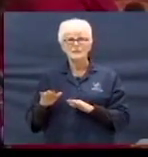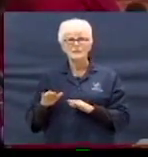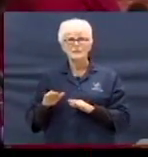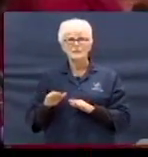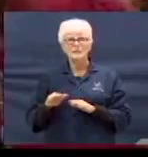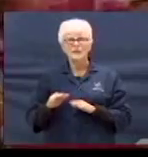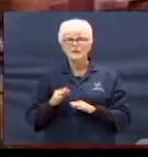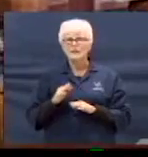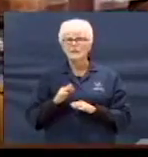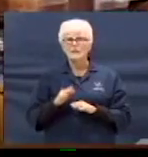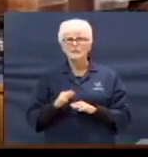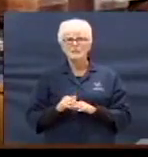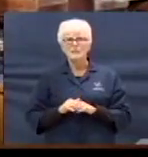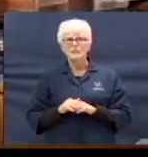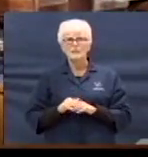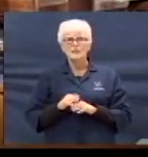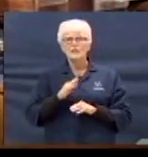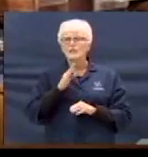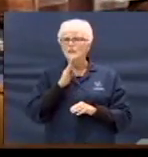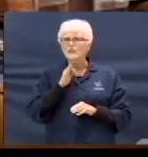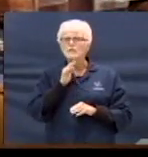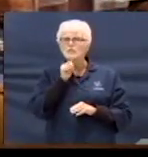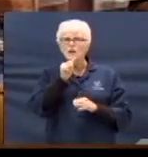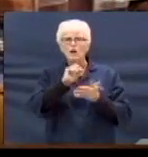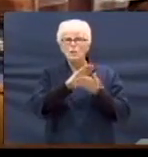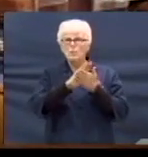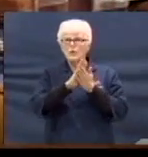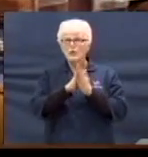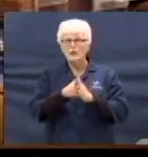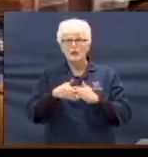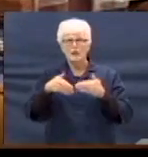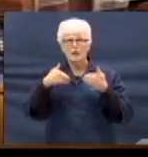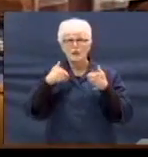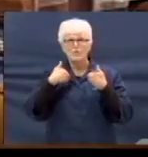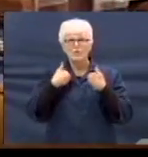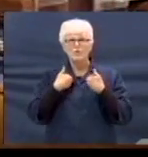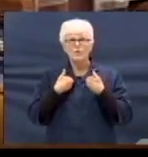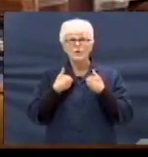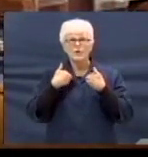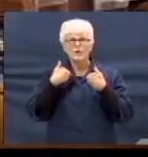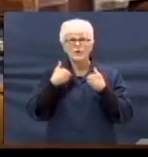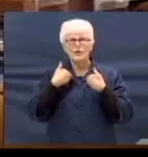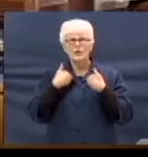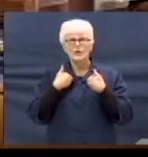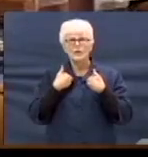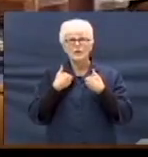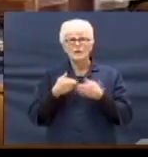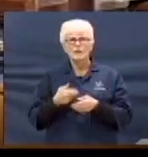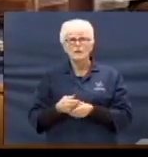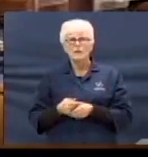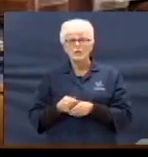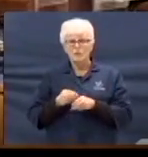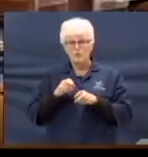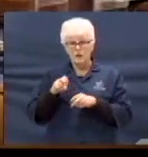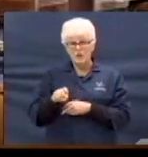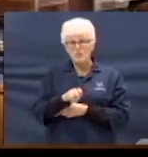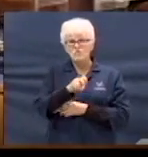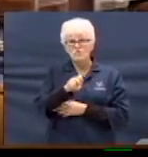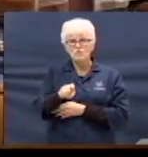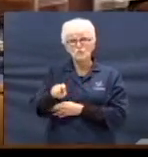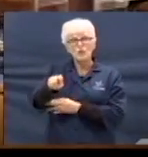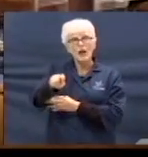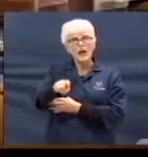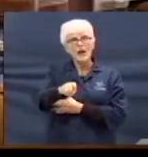Be not ye weary while on this